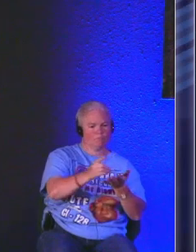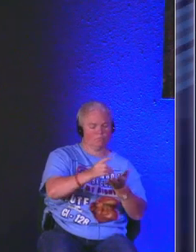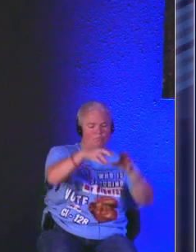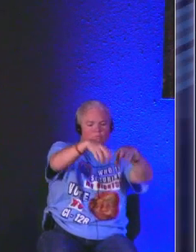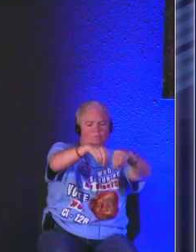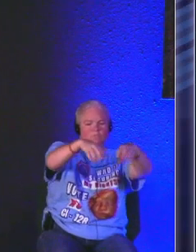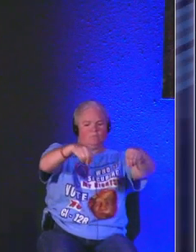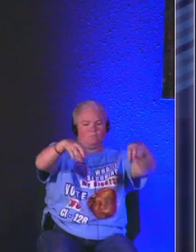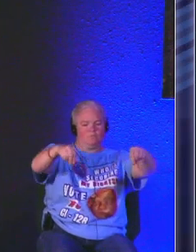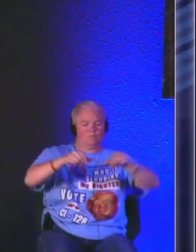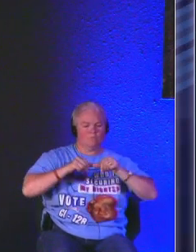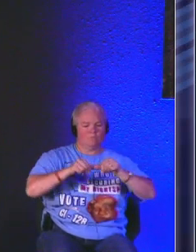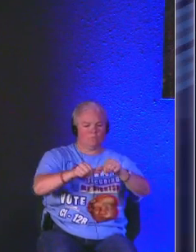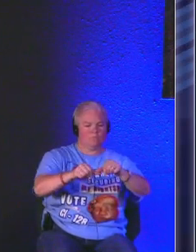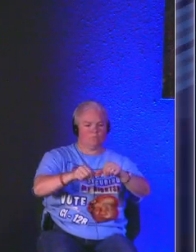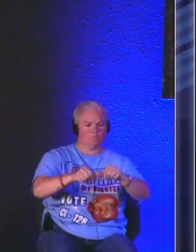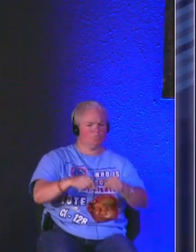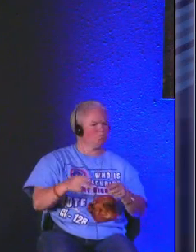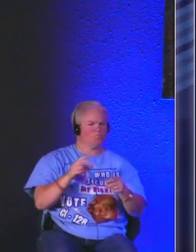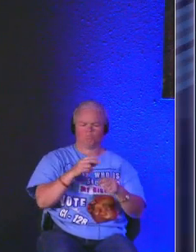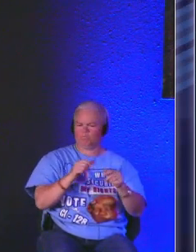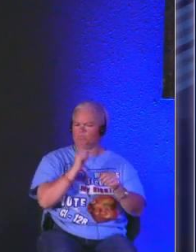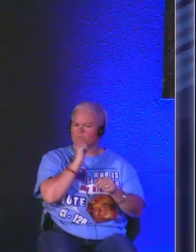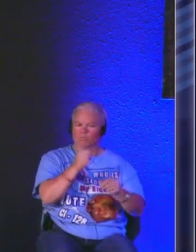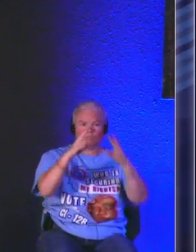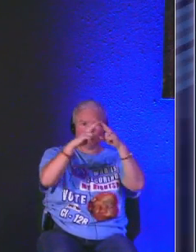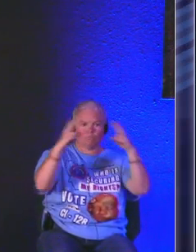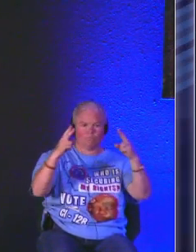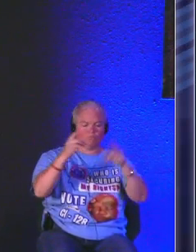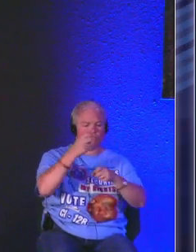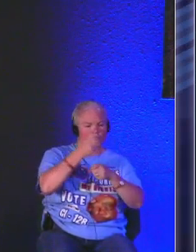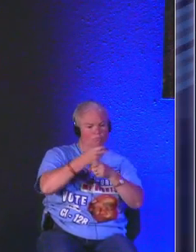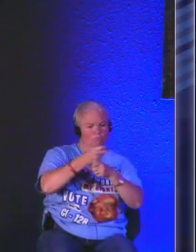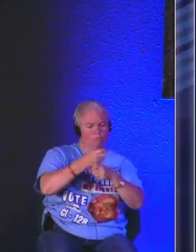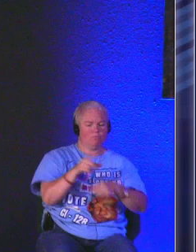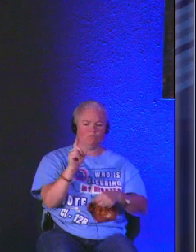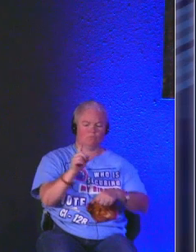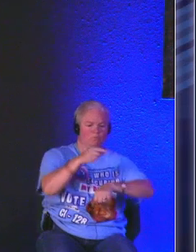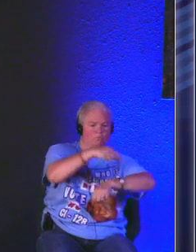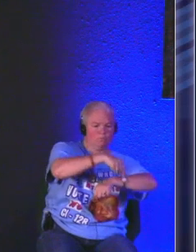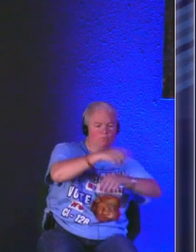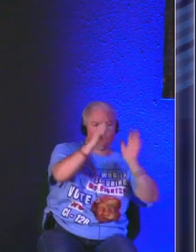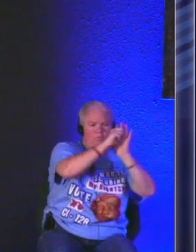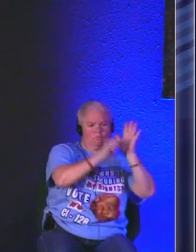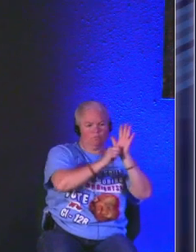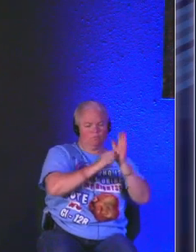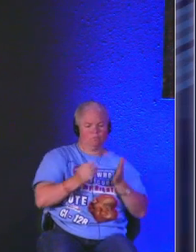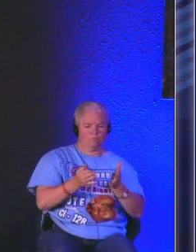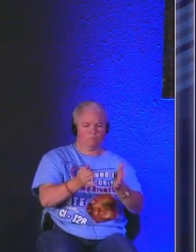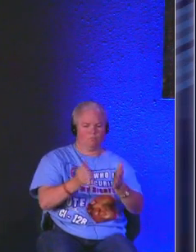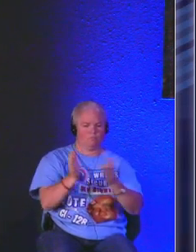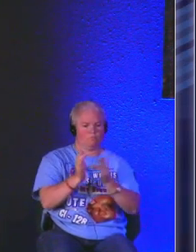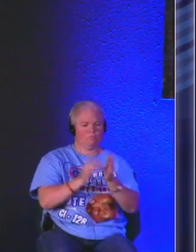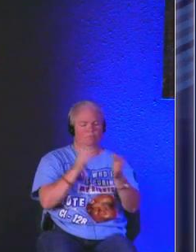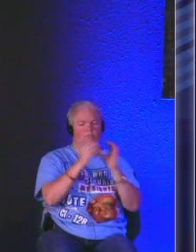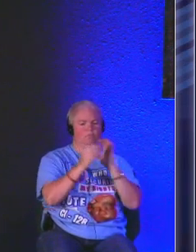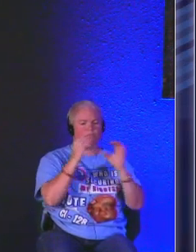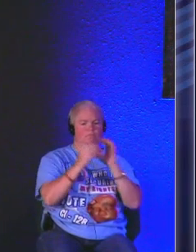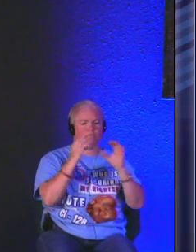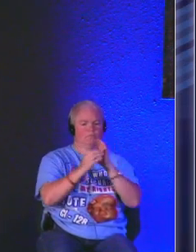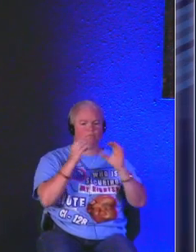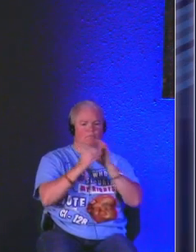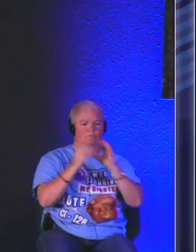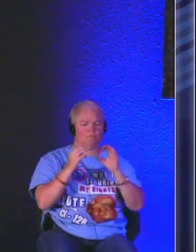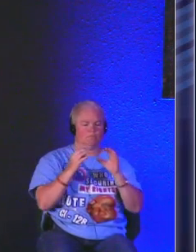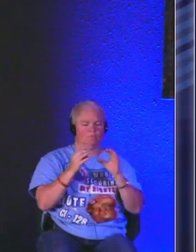sow a seed right that's not very hard one time a week we share a testimony or bring Jesus into a conversation